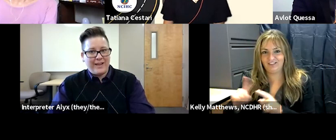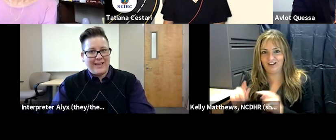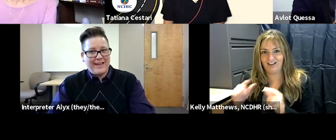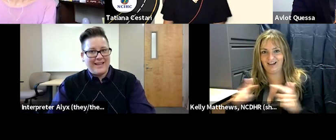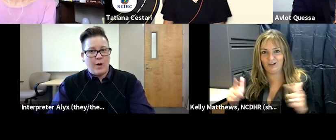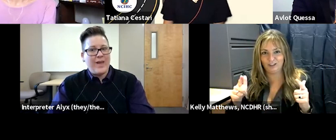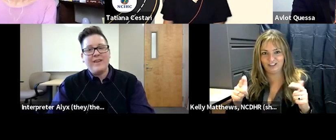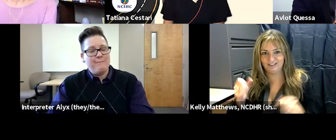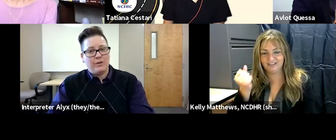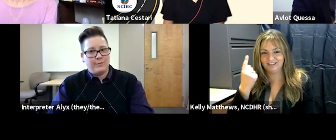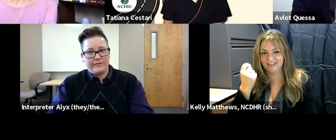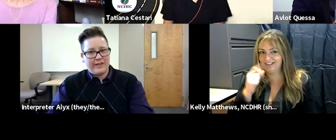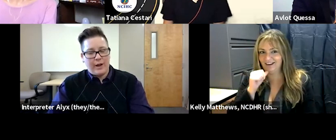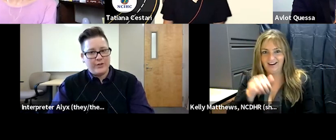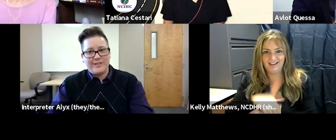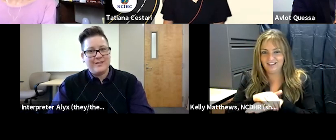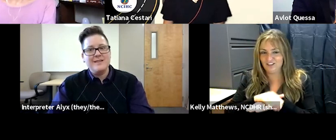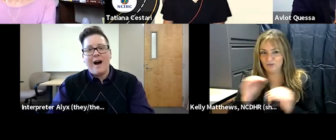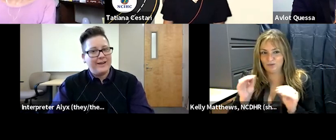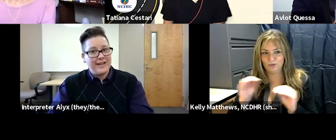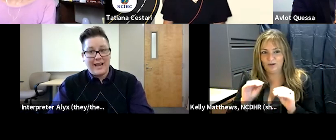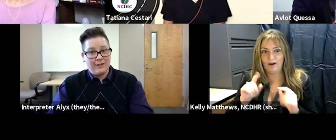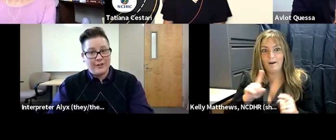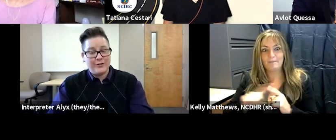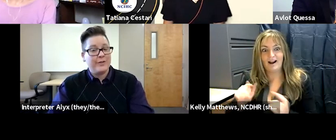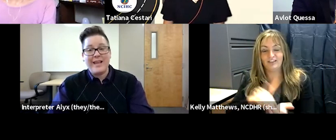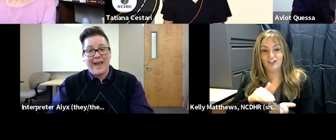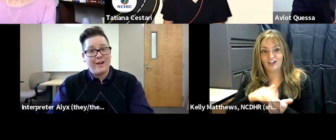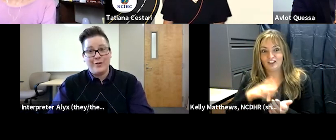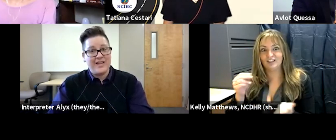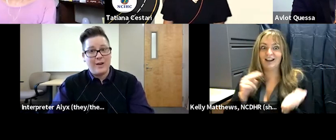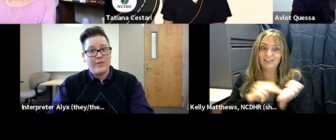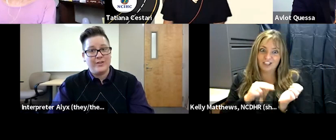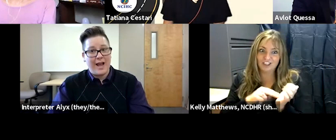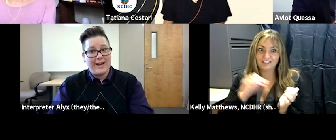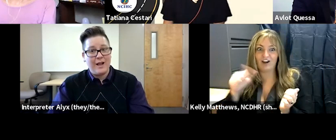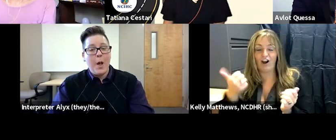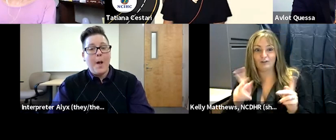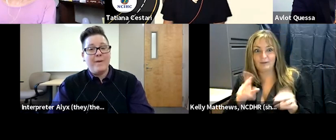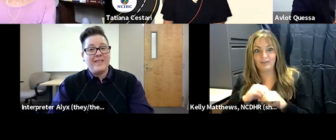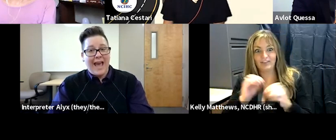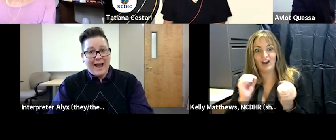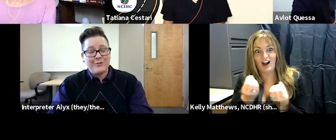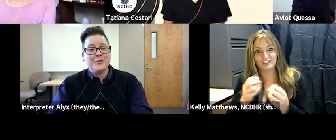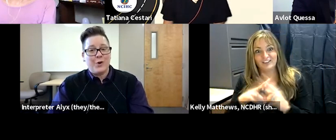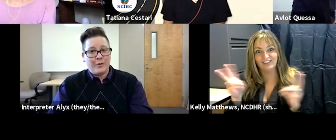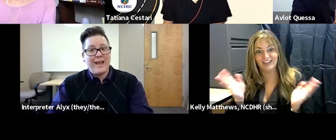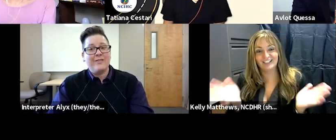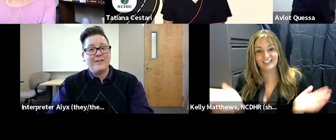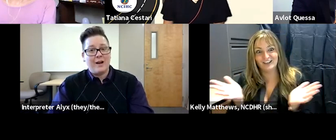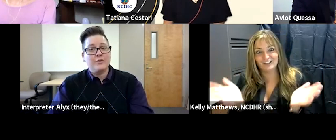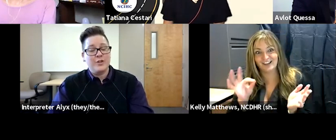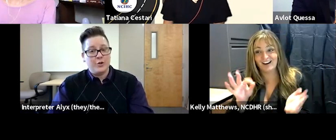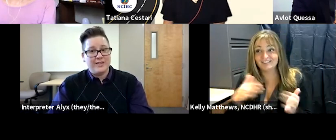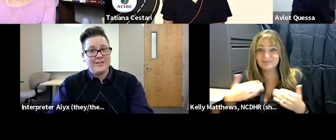i forget we have it in multiple different languages it's not in english so they can't understand what they're signing but the actors who are